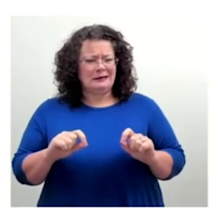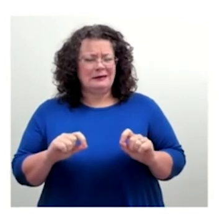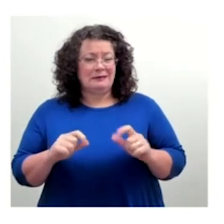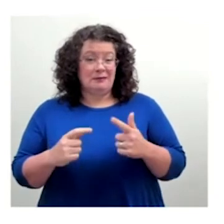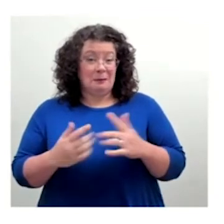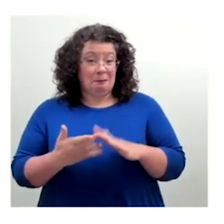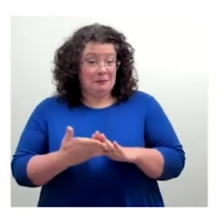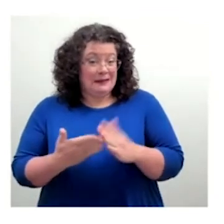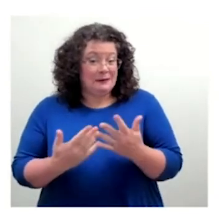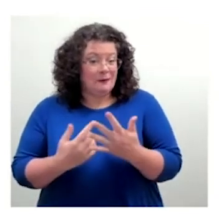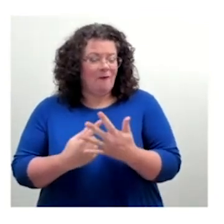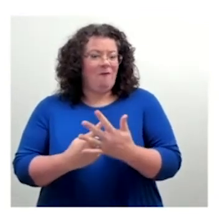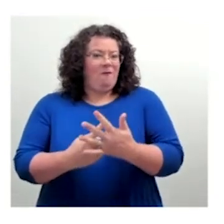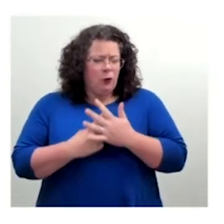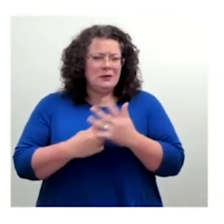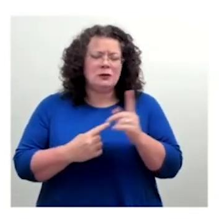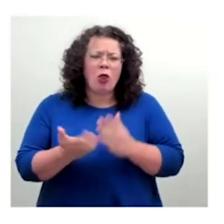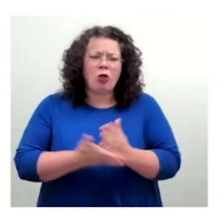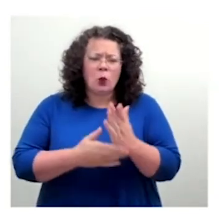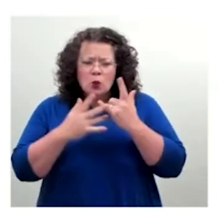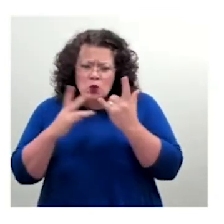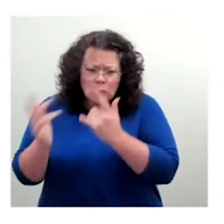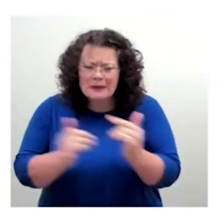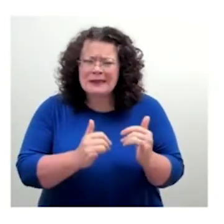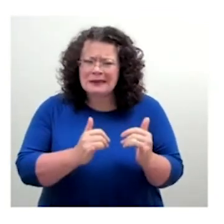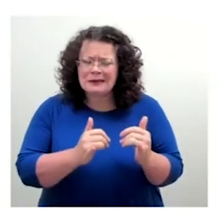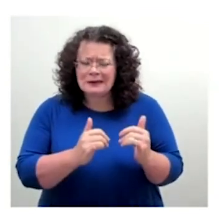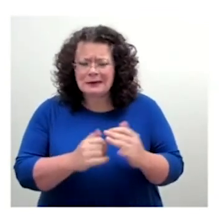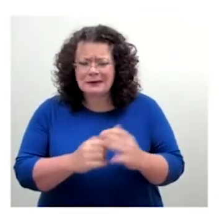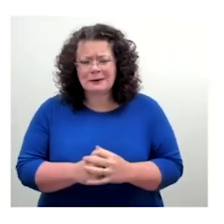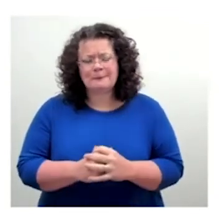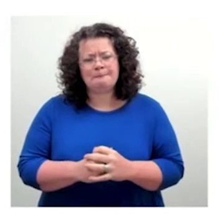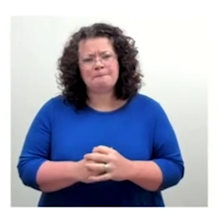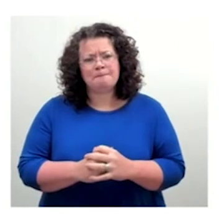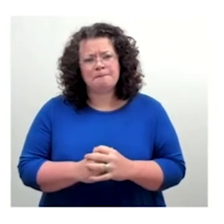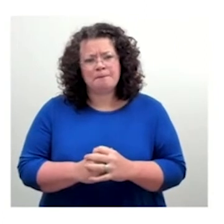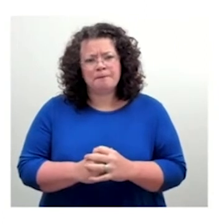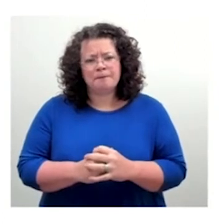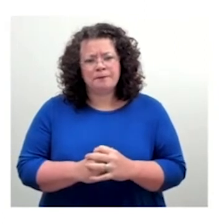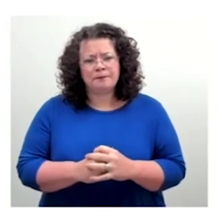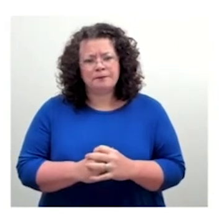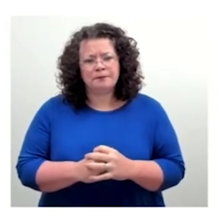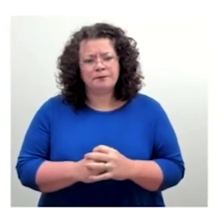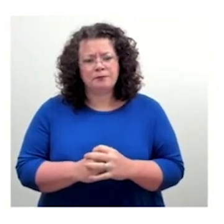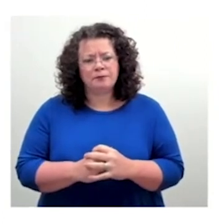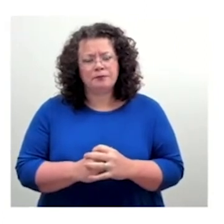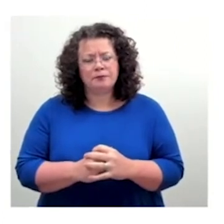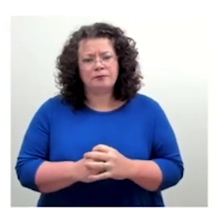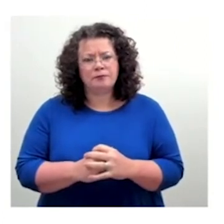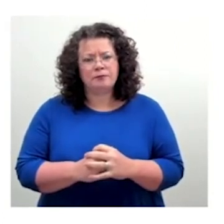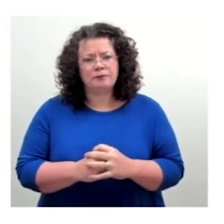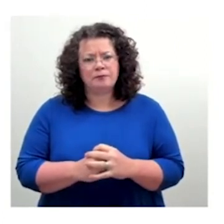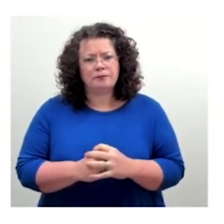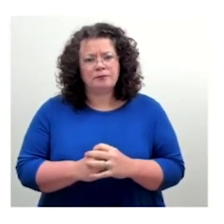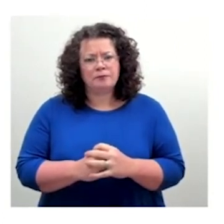implementing the typeface over into those spaces. And when this, sorry, so when this